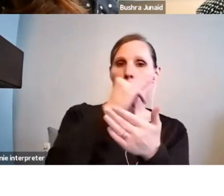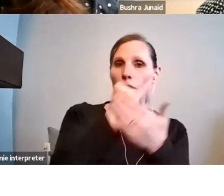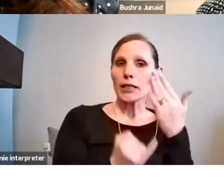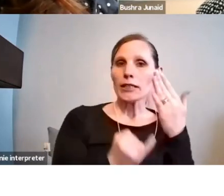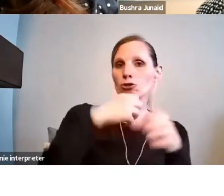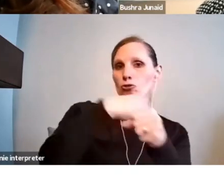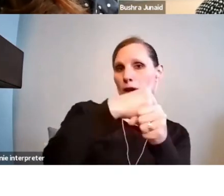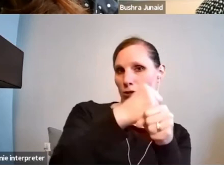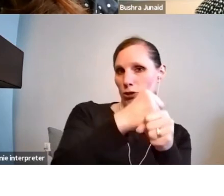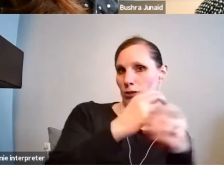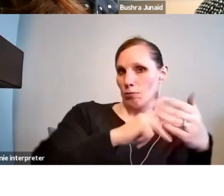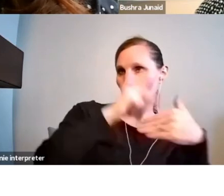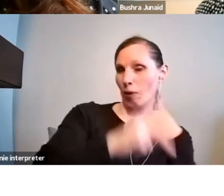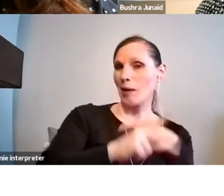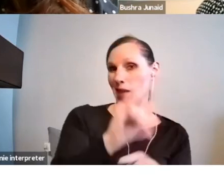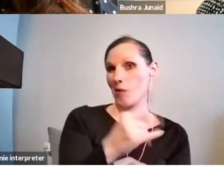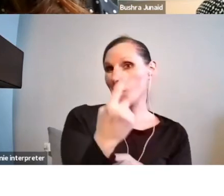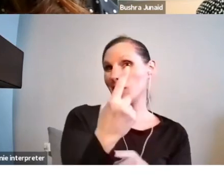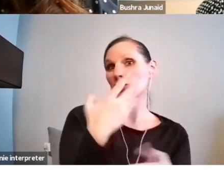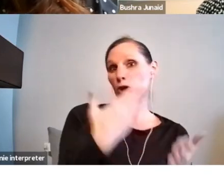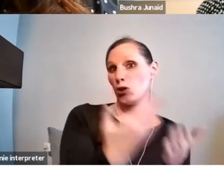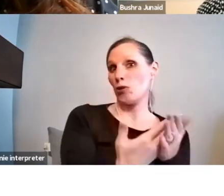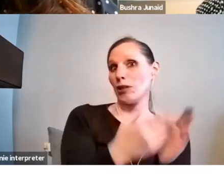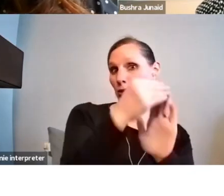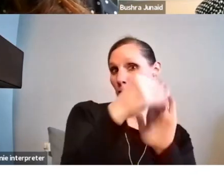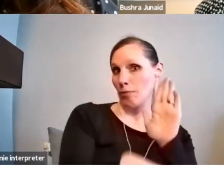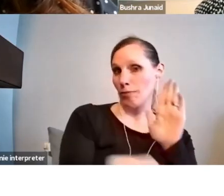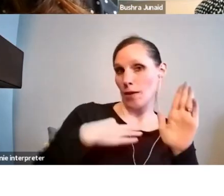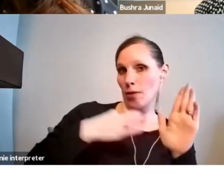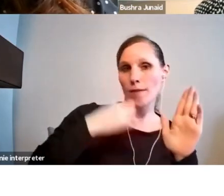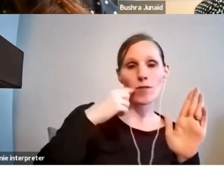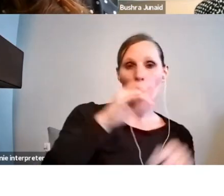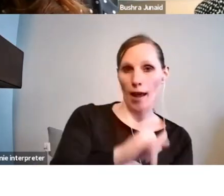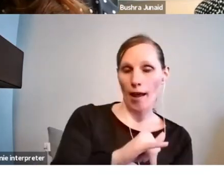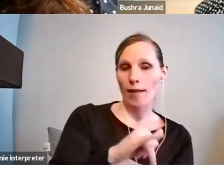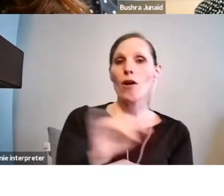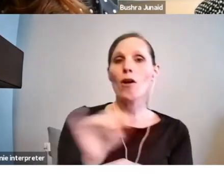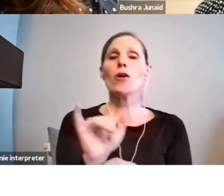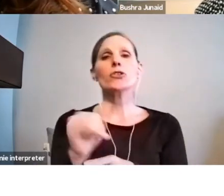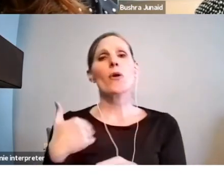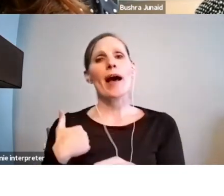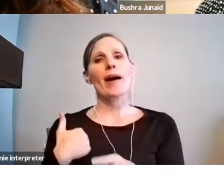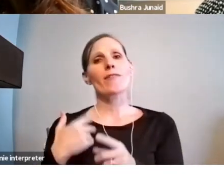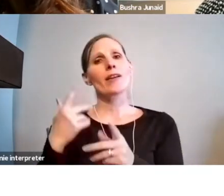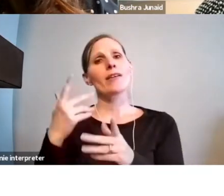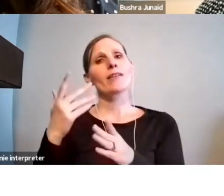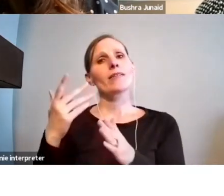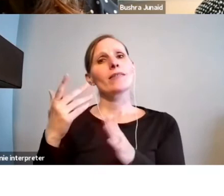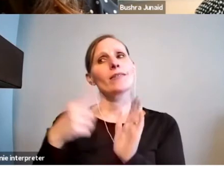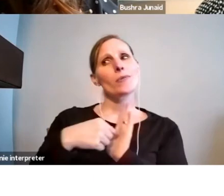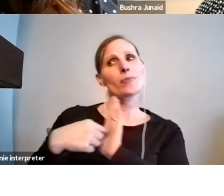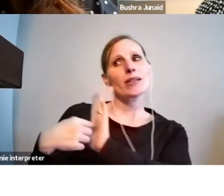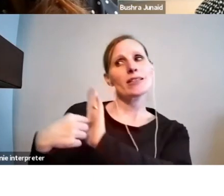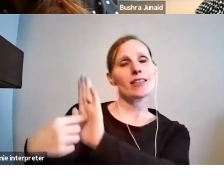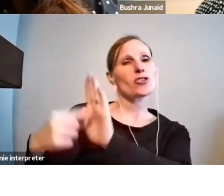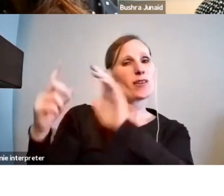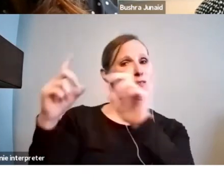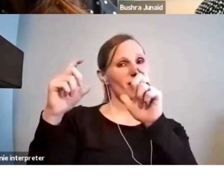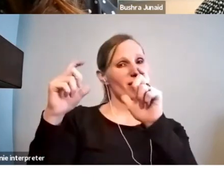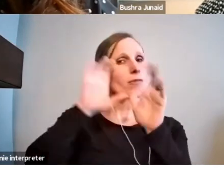There are also other activities related to that, such as the presentation of your photography,